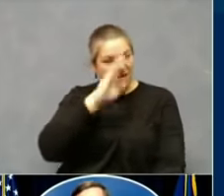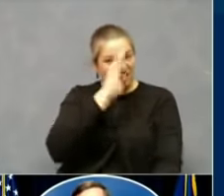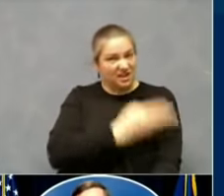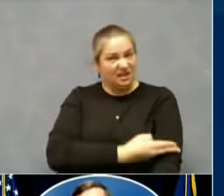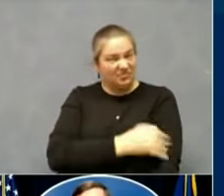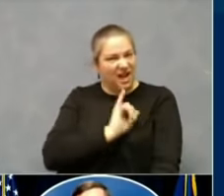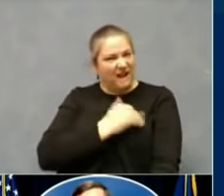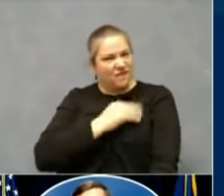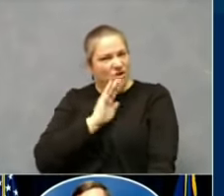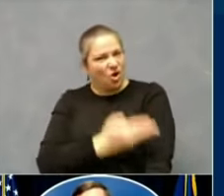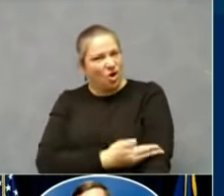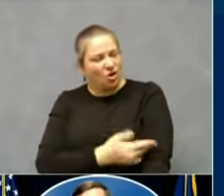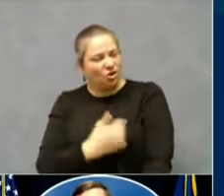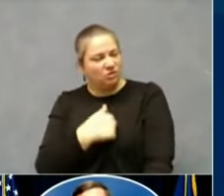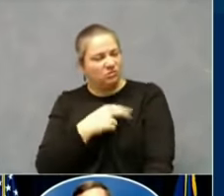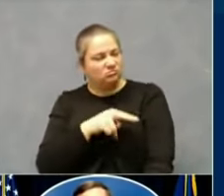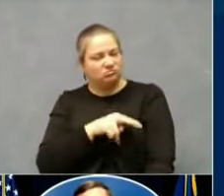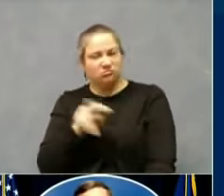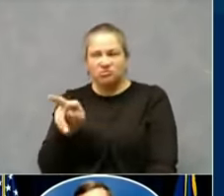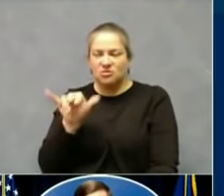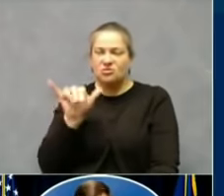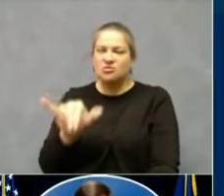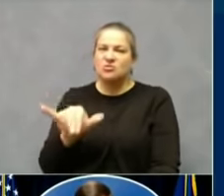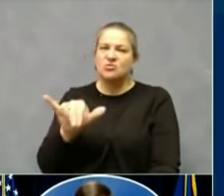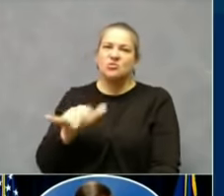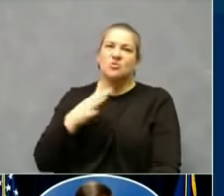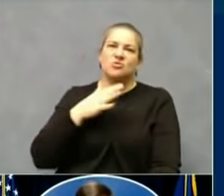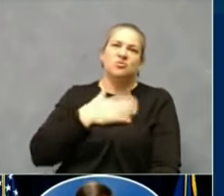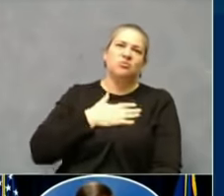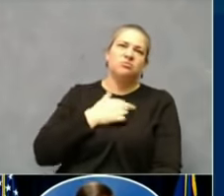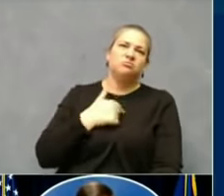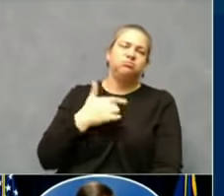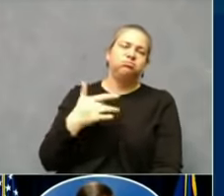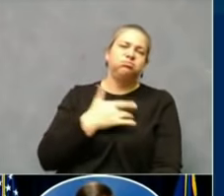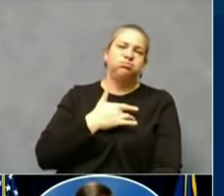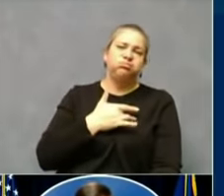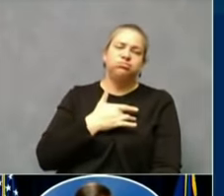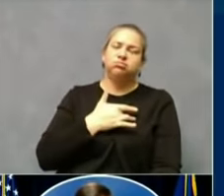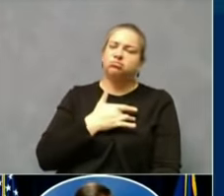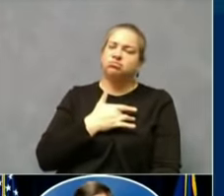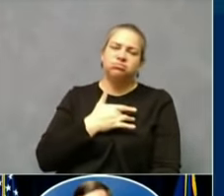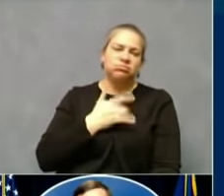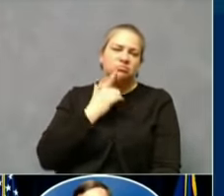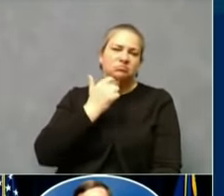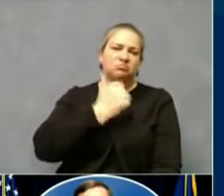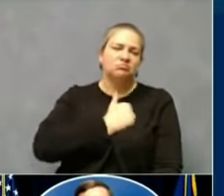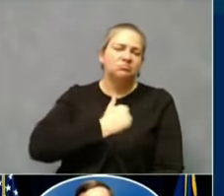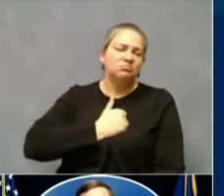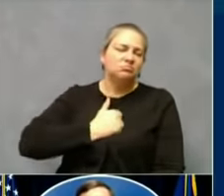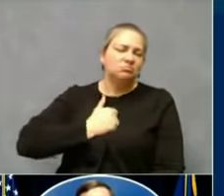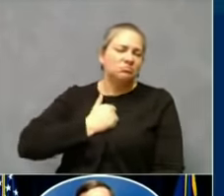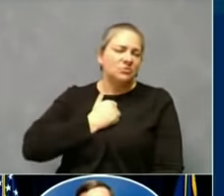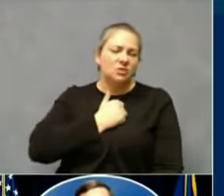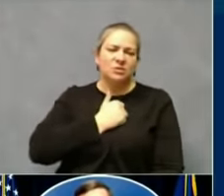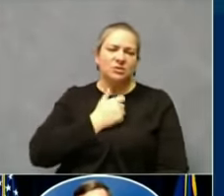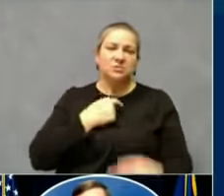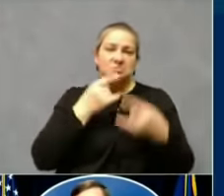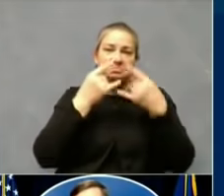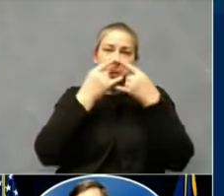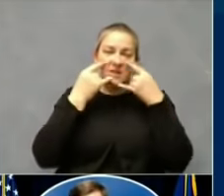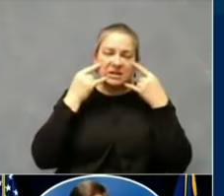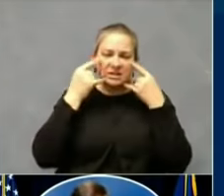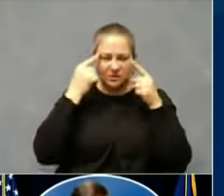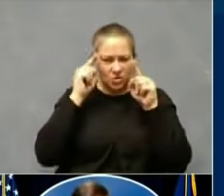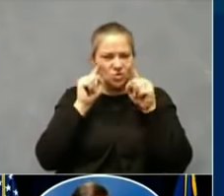and we grieve with your family, and I will wear my mask for you, and I hope